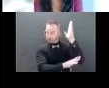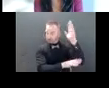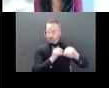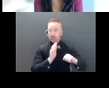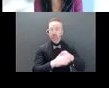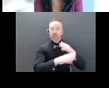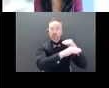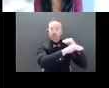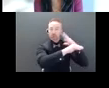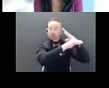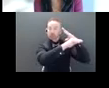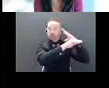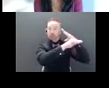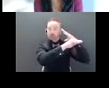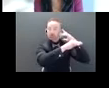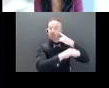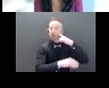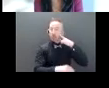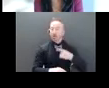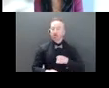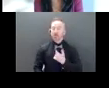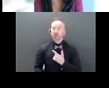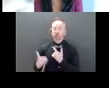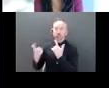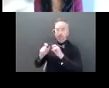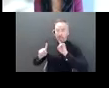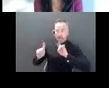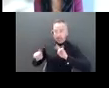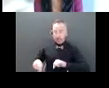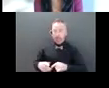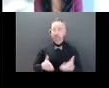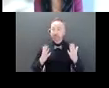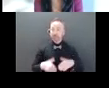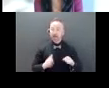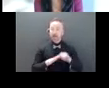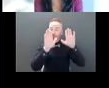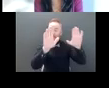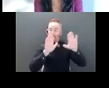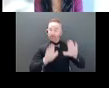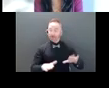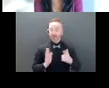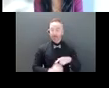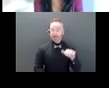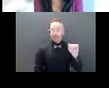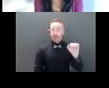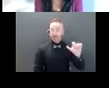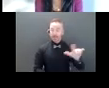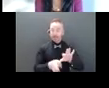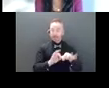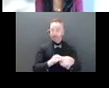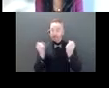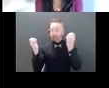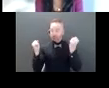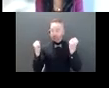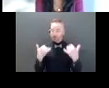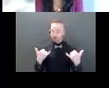back on for our Q&A session. We have our wonderful ASL interpreters with us today, and they will be